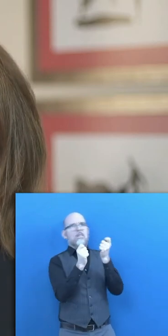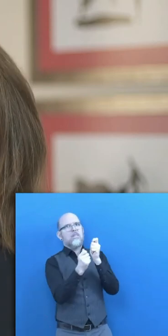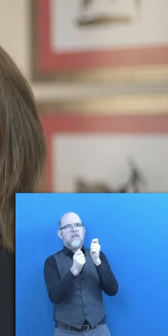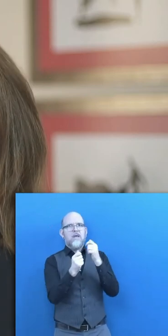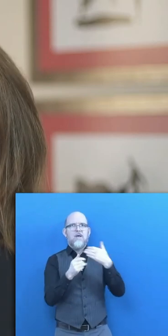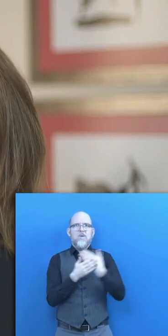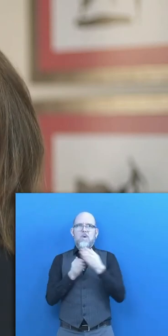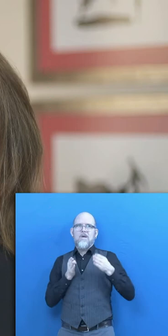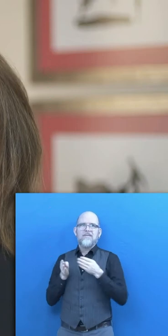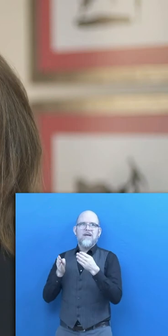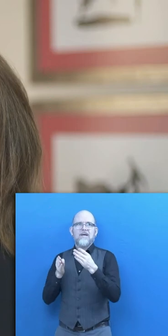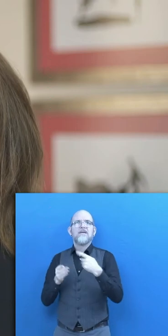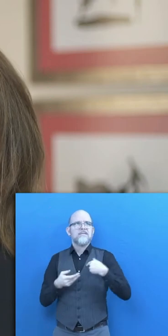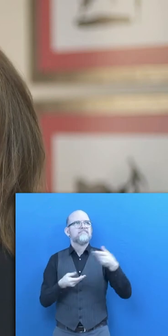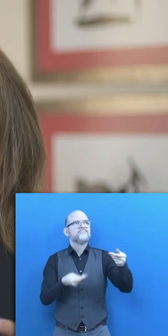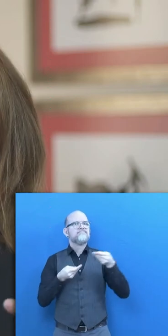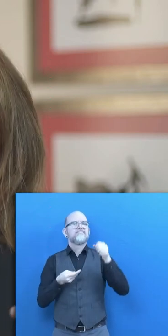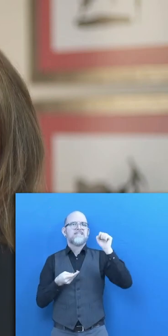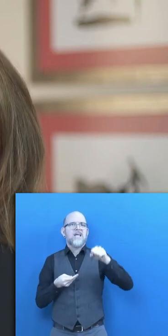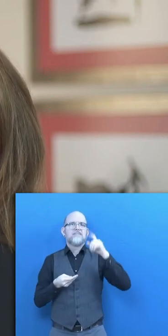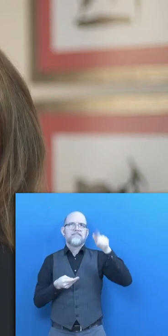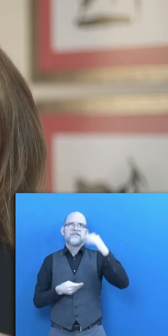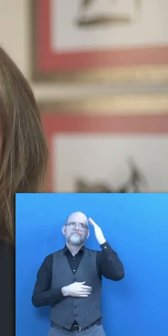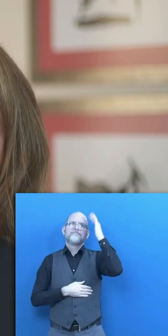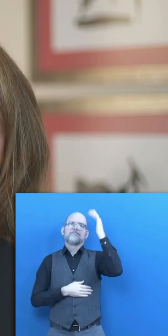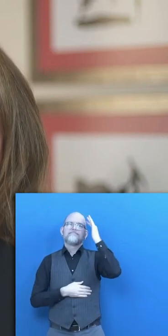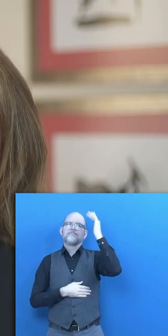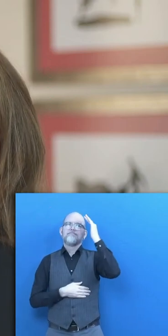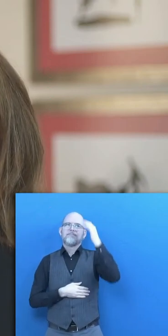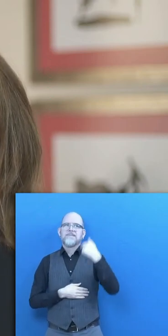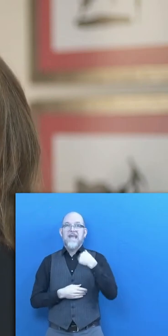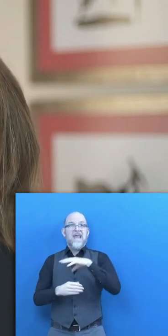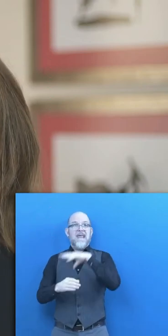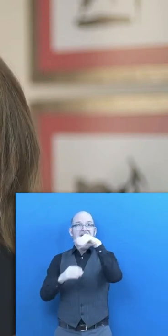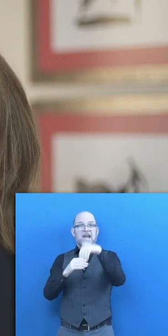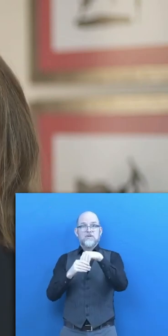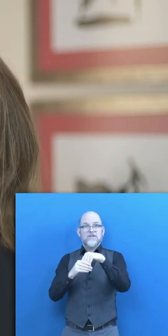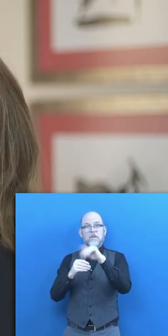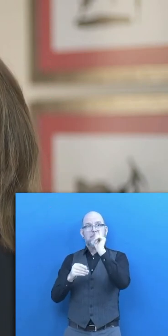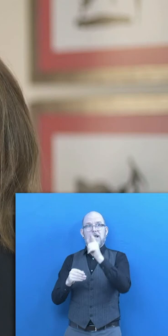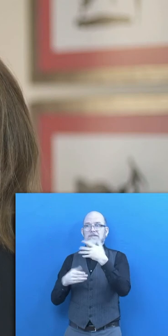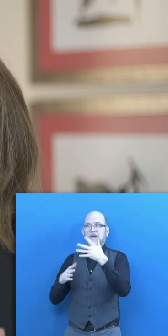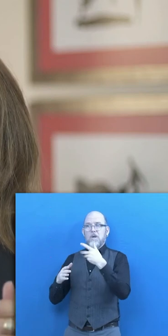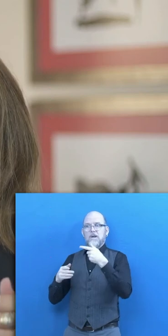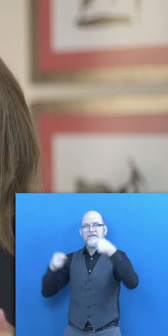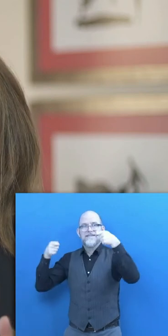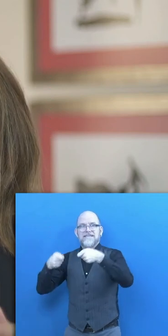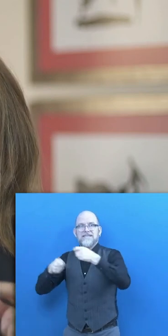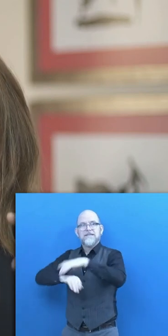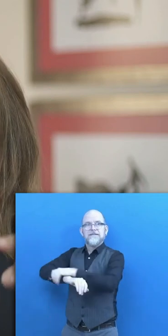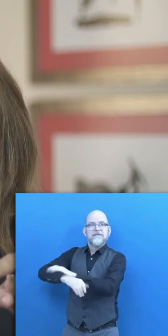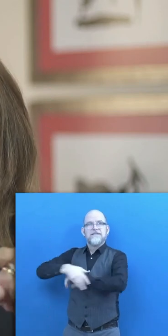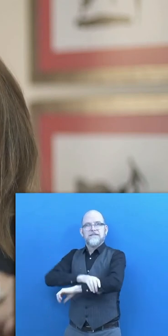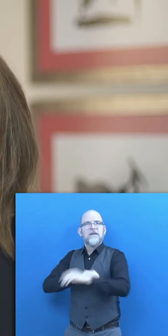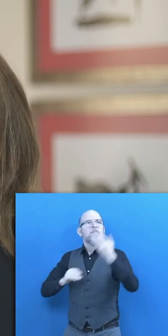we work. It has also brought to our attention that investing in inclusion is needed